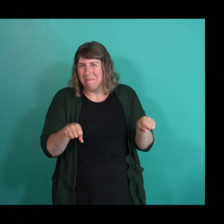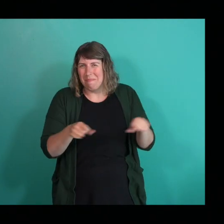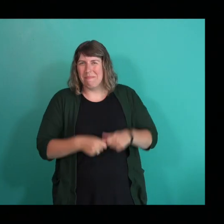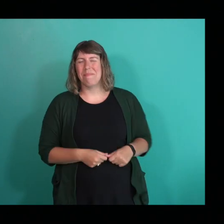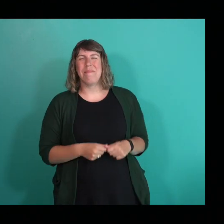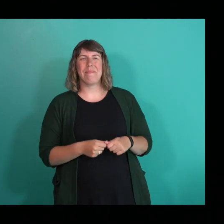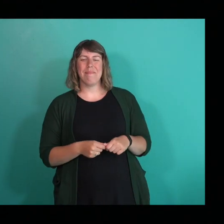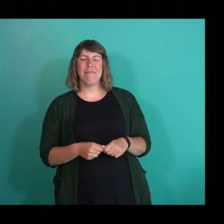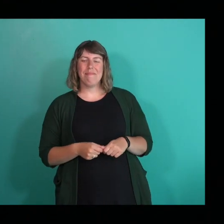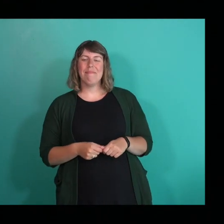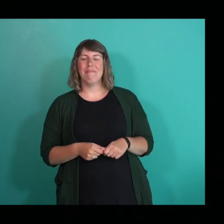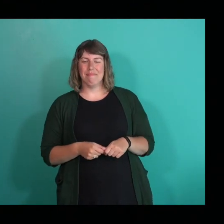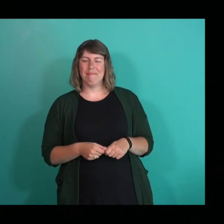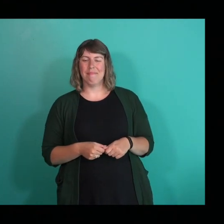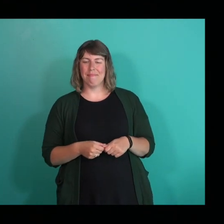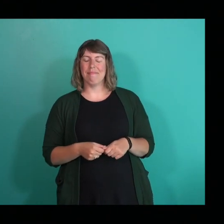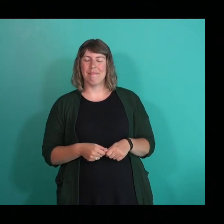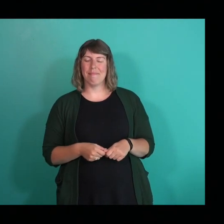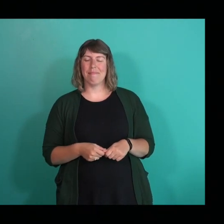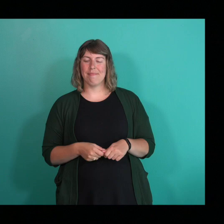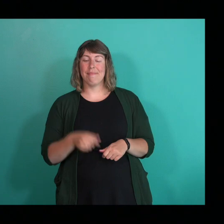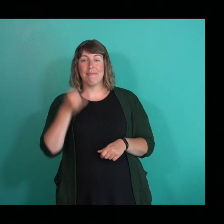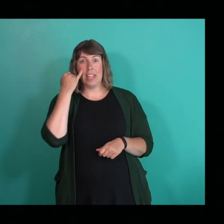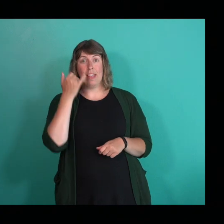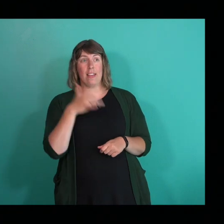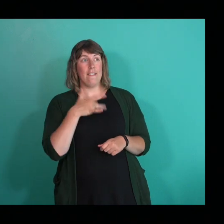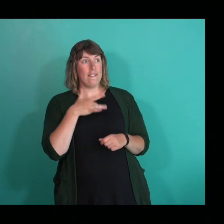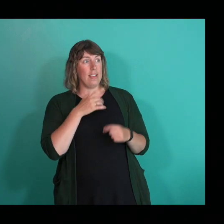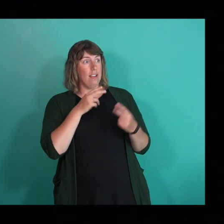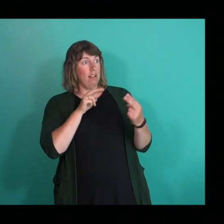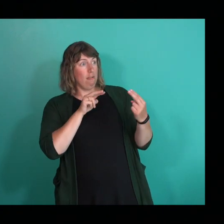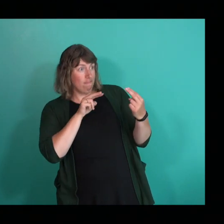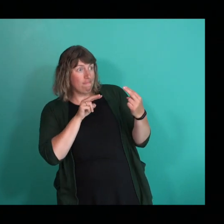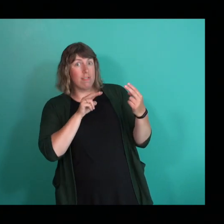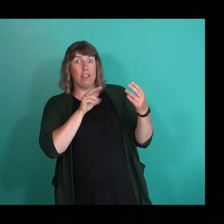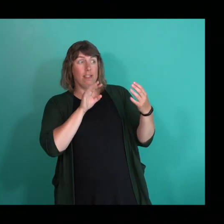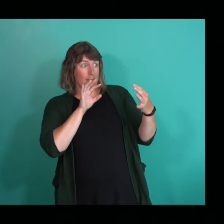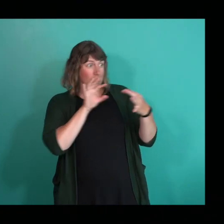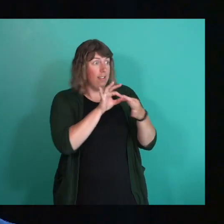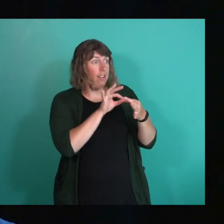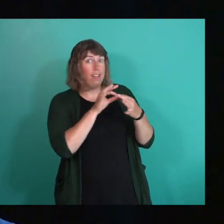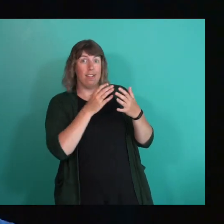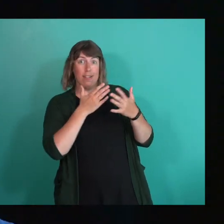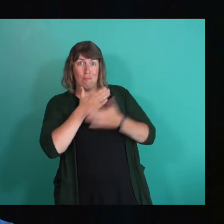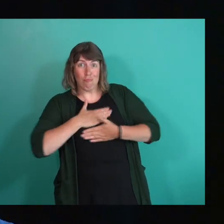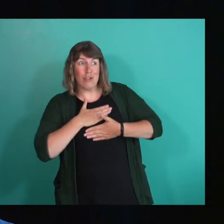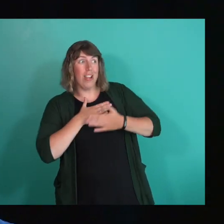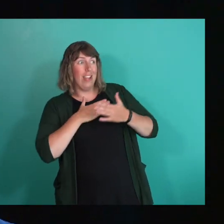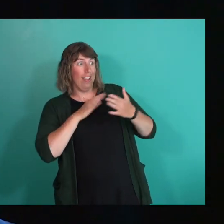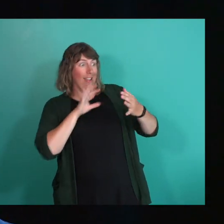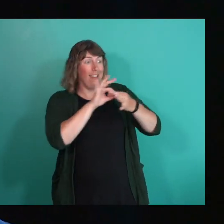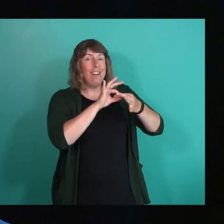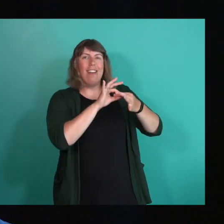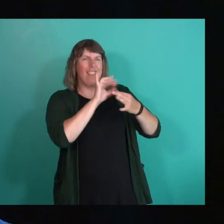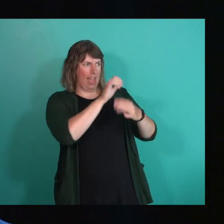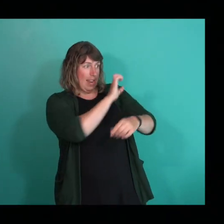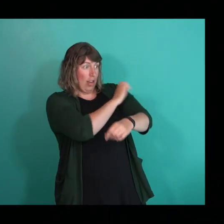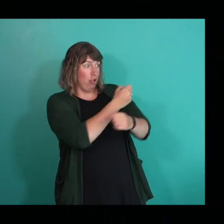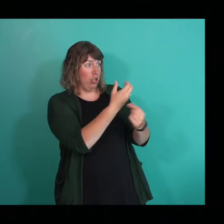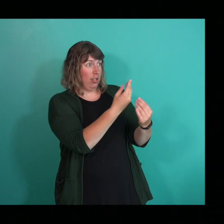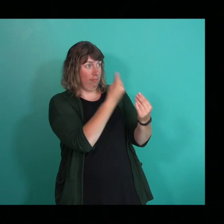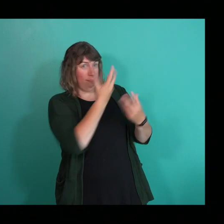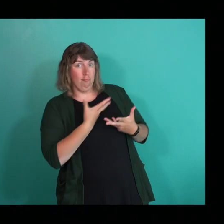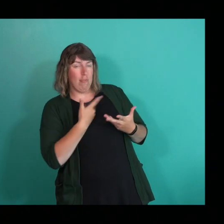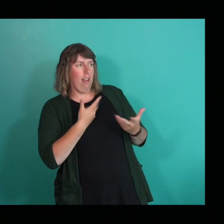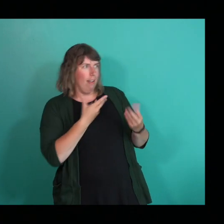when you feel that you're being seen and appreciated, you want to like, like sort of reflect that energy back to people